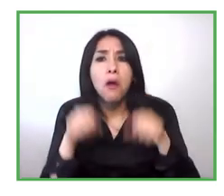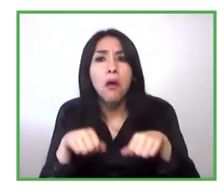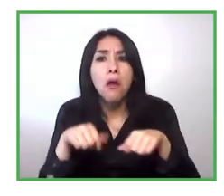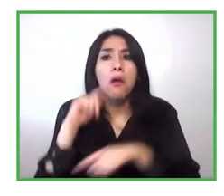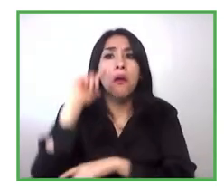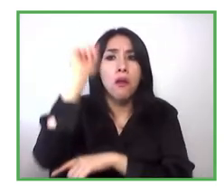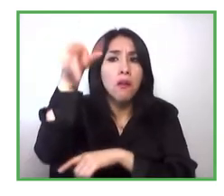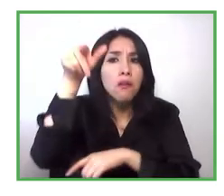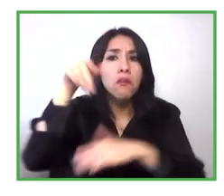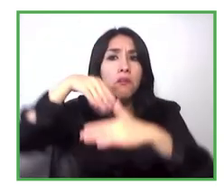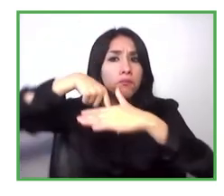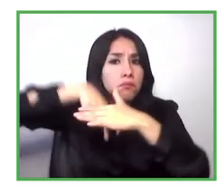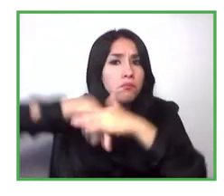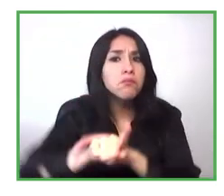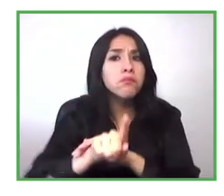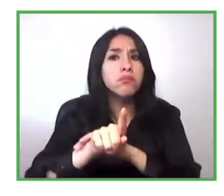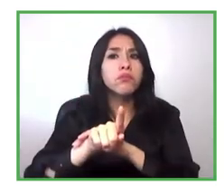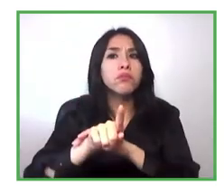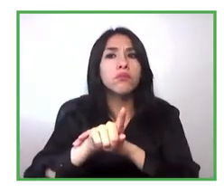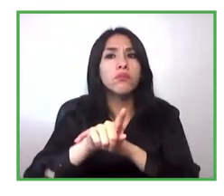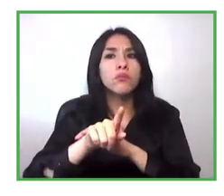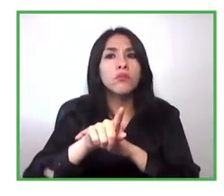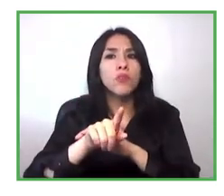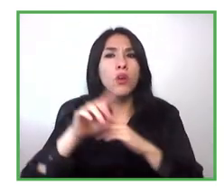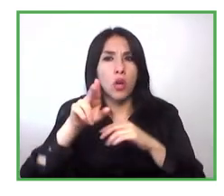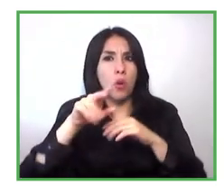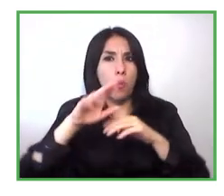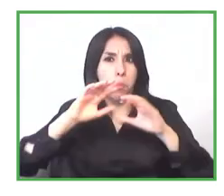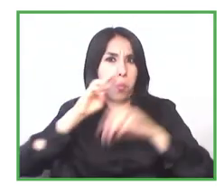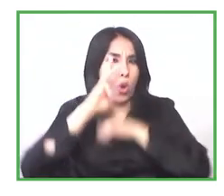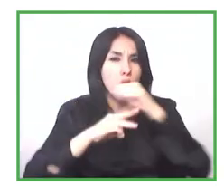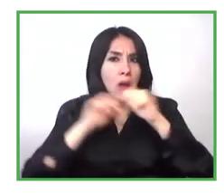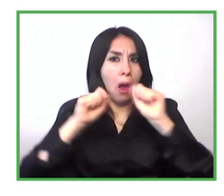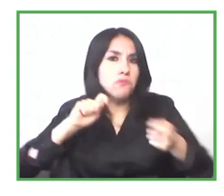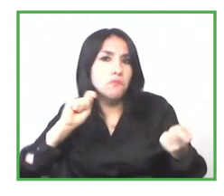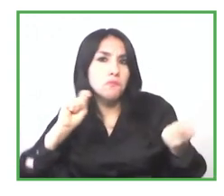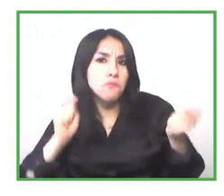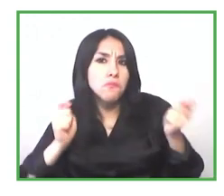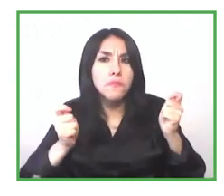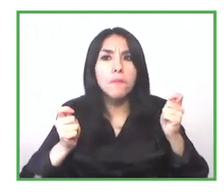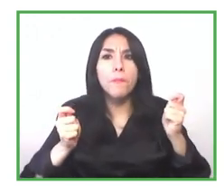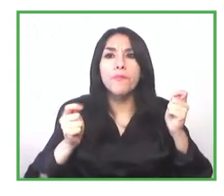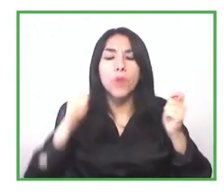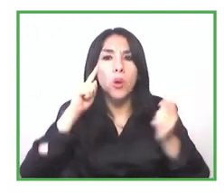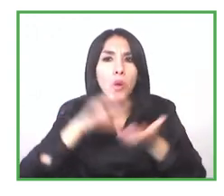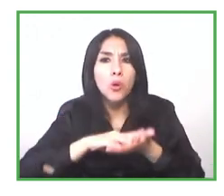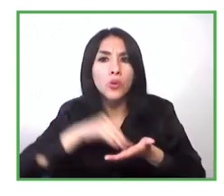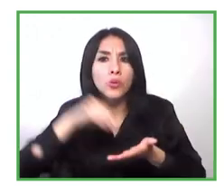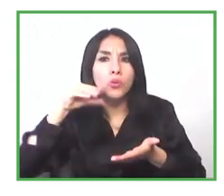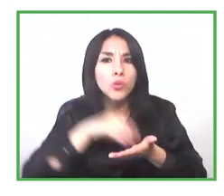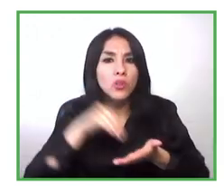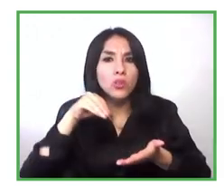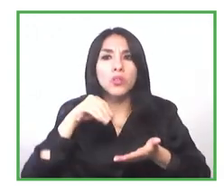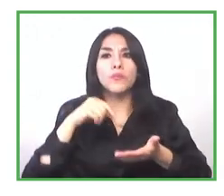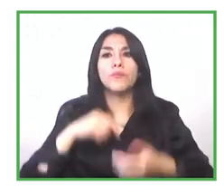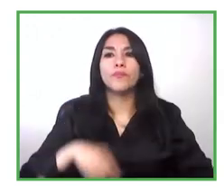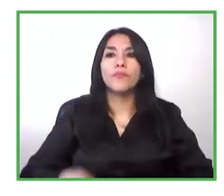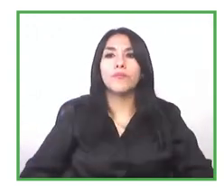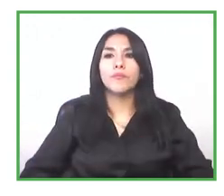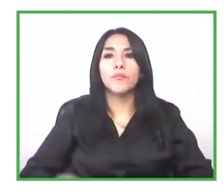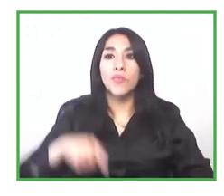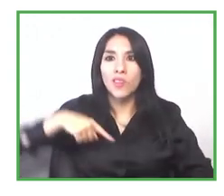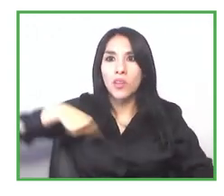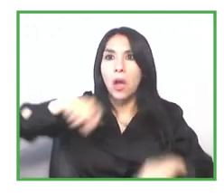educational material to expand their knowledge in the best way possible that's the progress that we've made as a foundation but